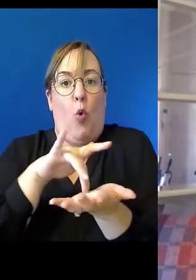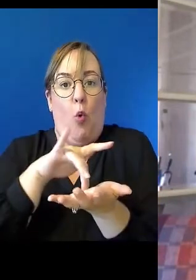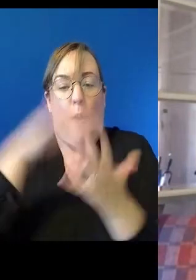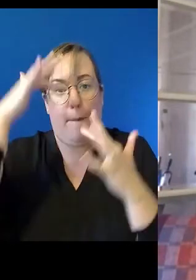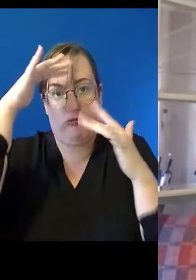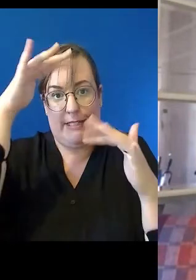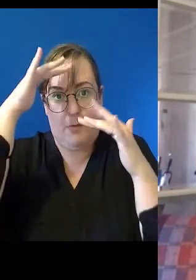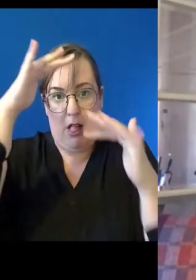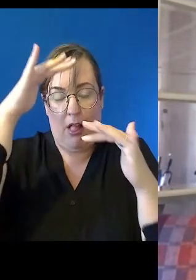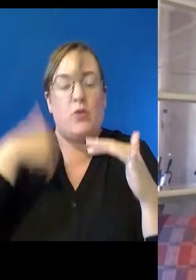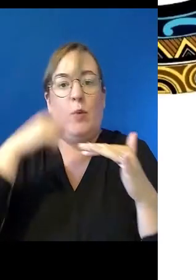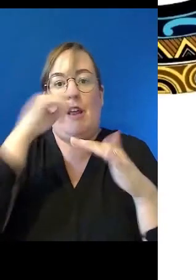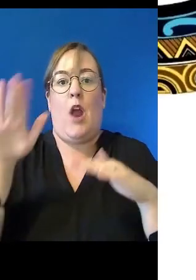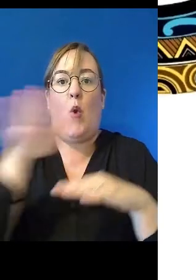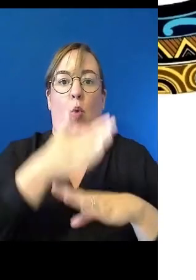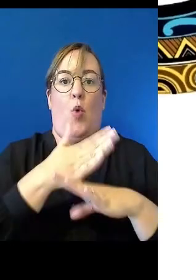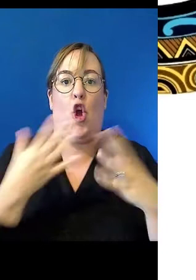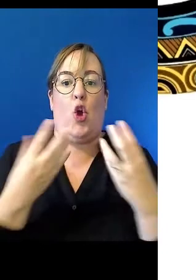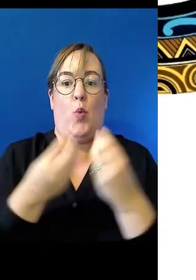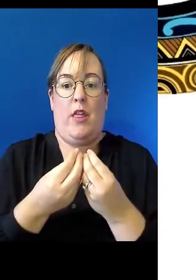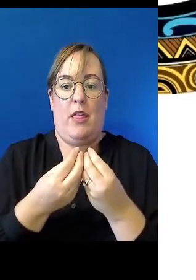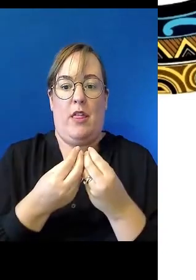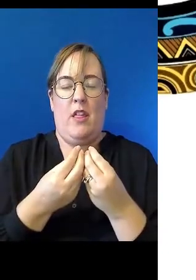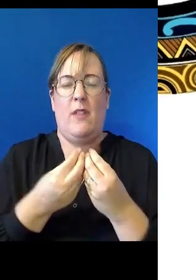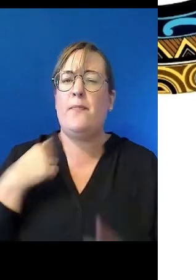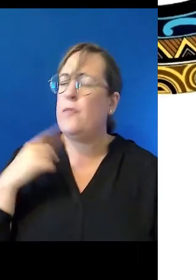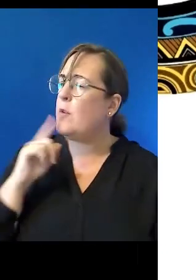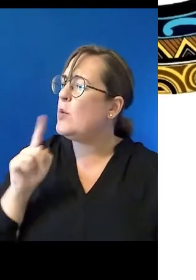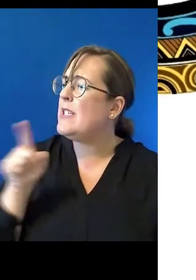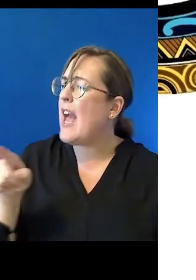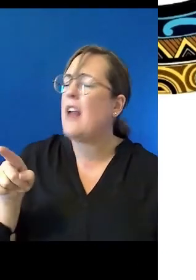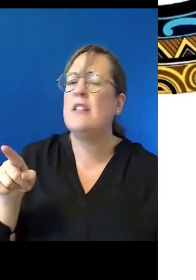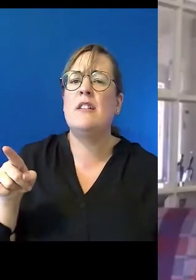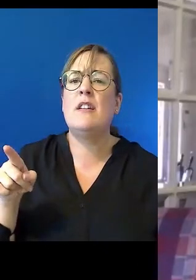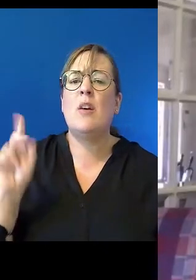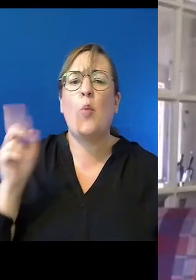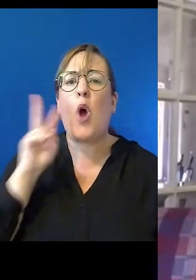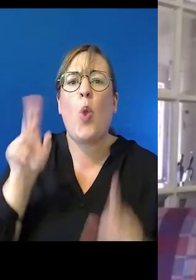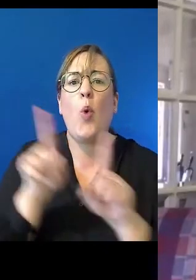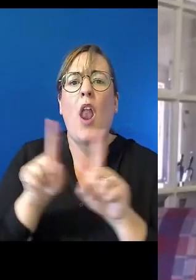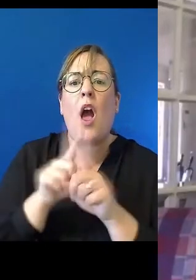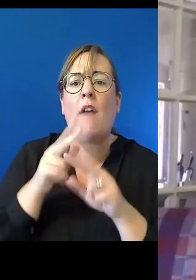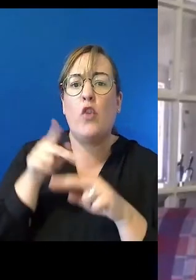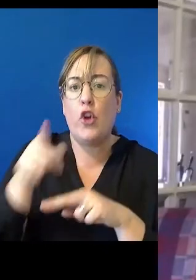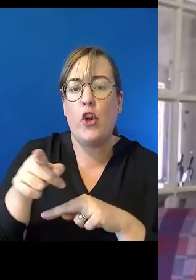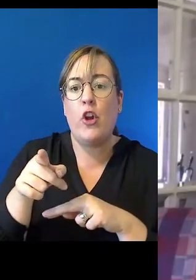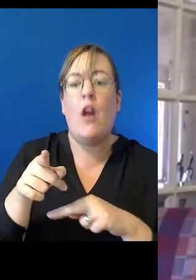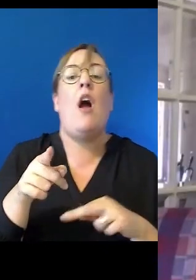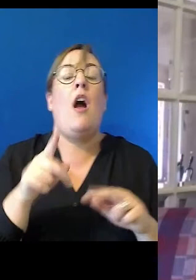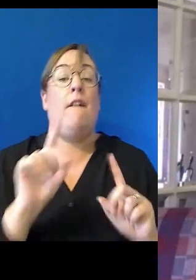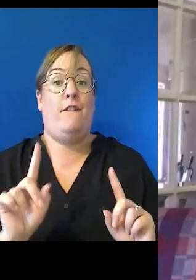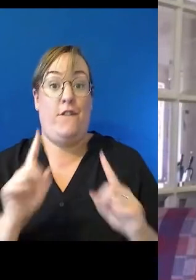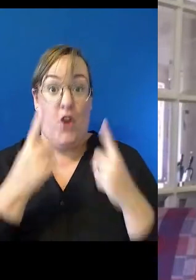that we can all work with. You touched on it a bit there, but what does a good part look like to you? The first thing is that, you know,